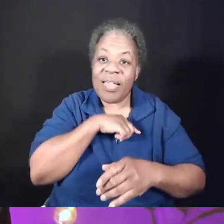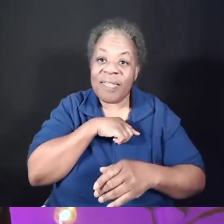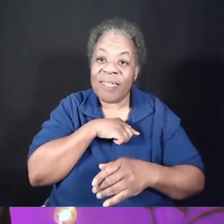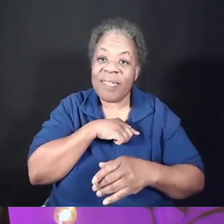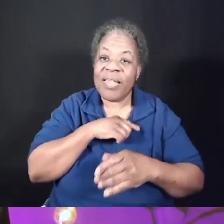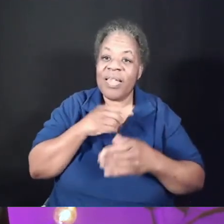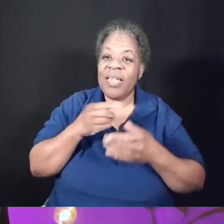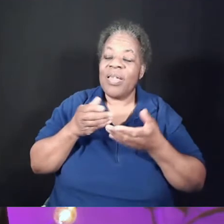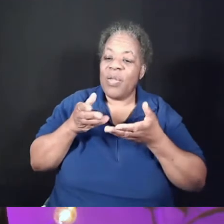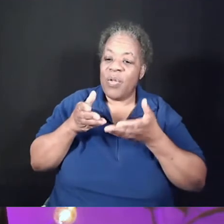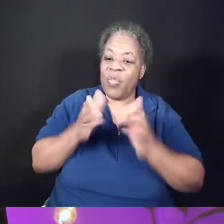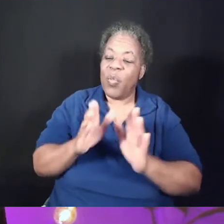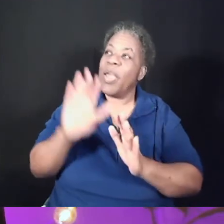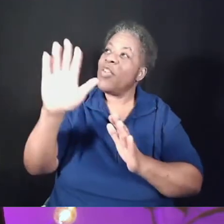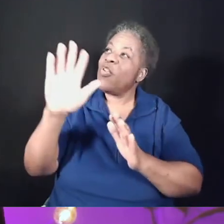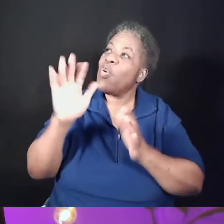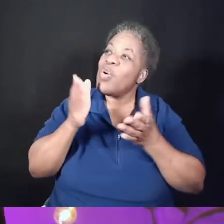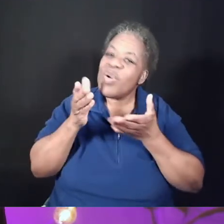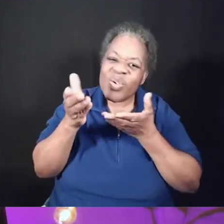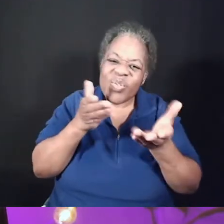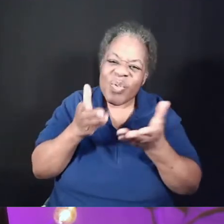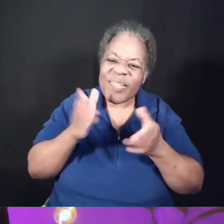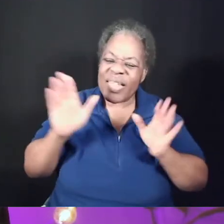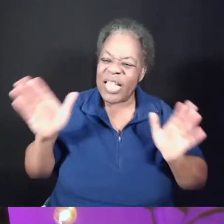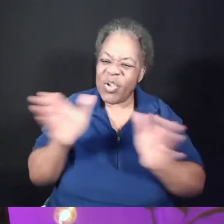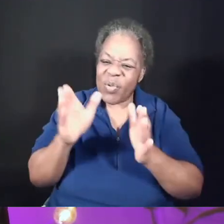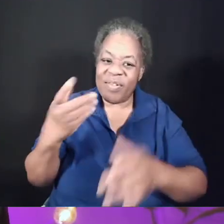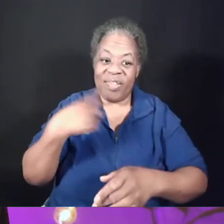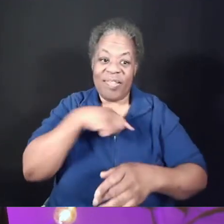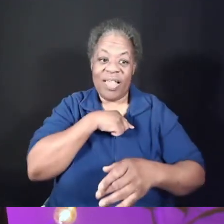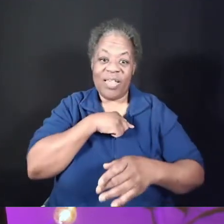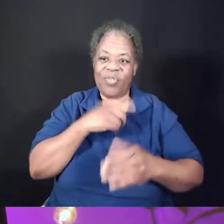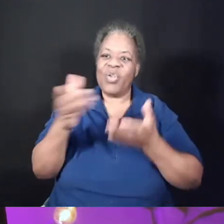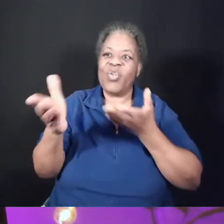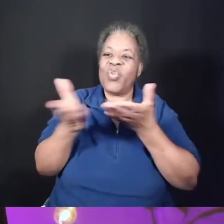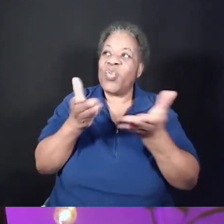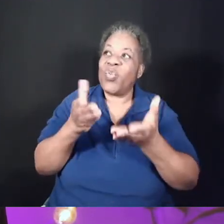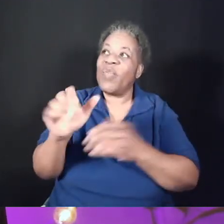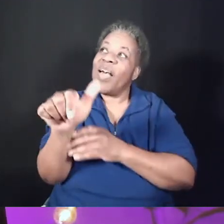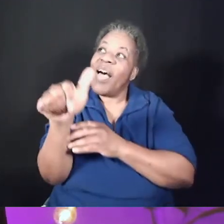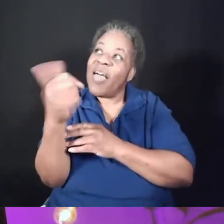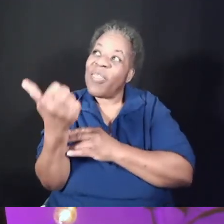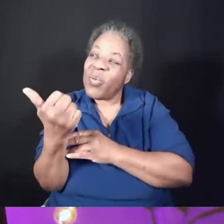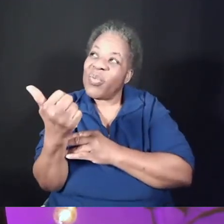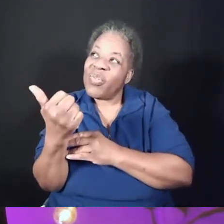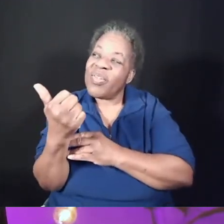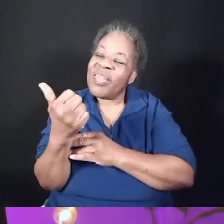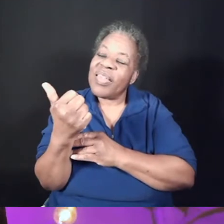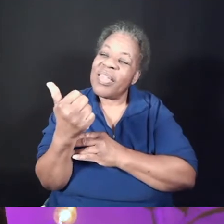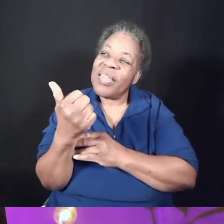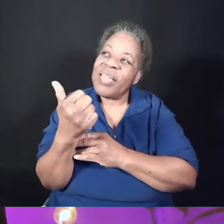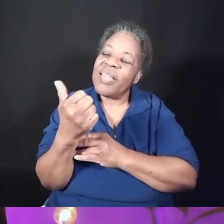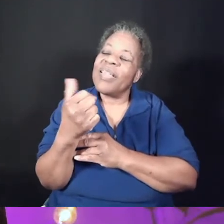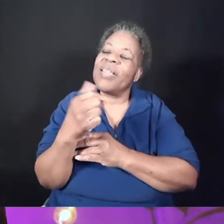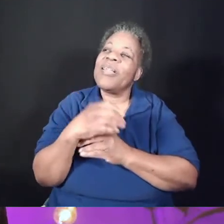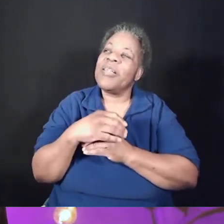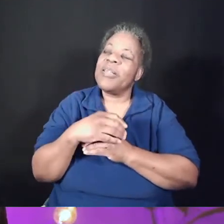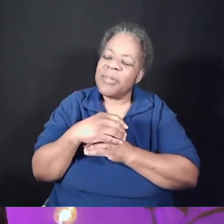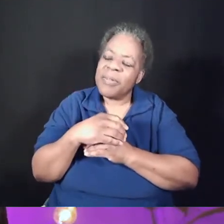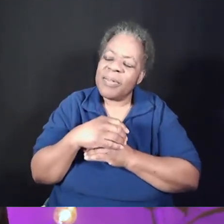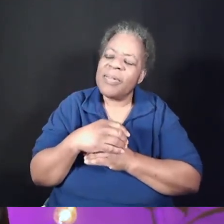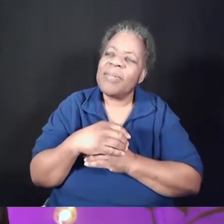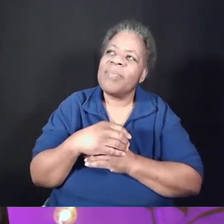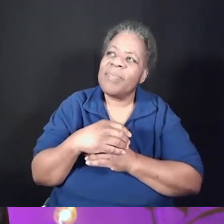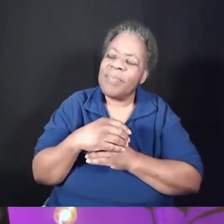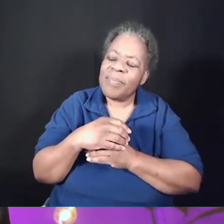encourages us to serve others. We thank You for the way that that service is the way that we can actually go about making